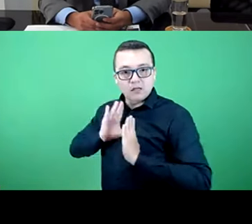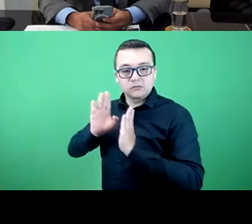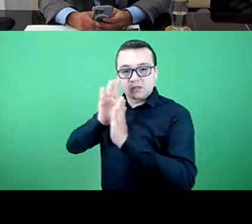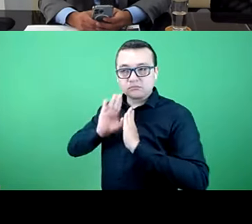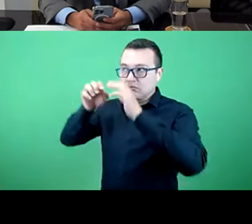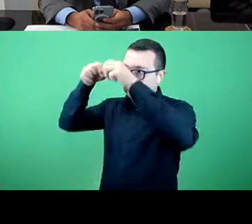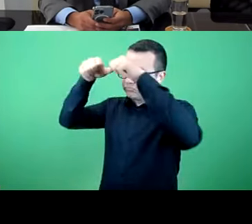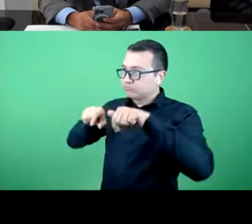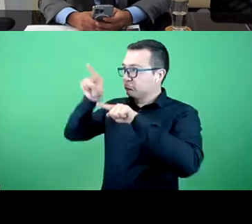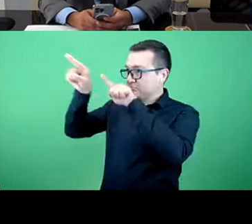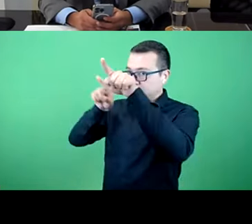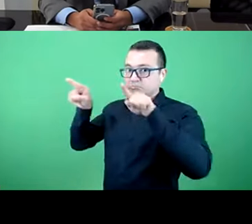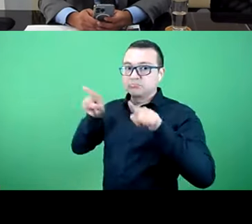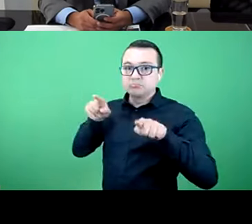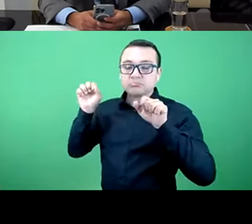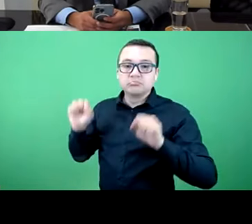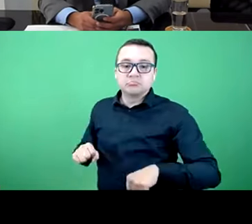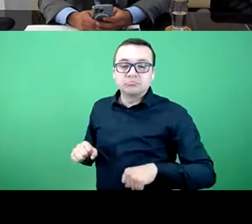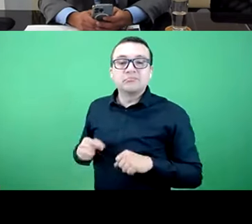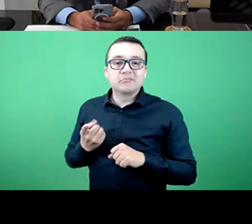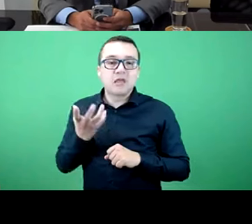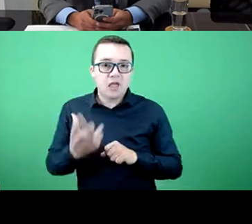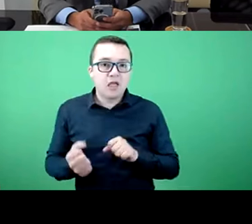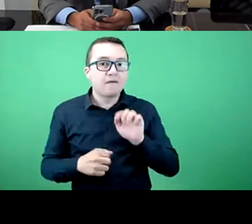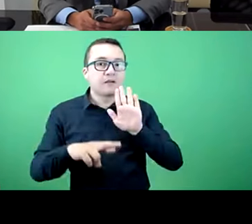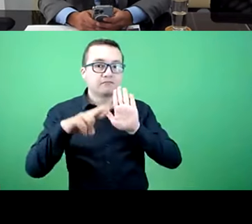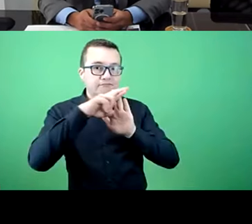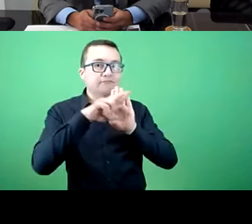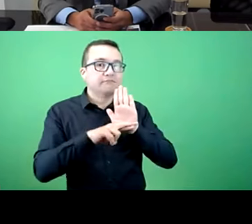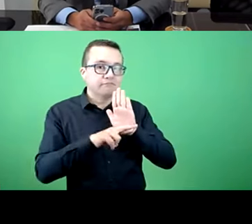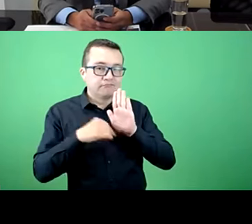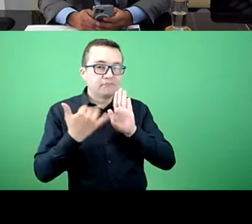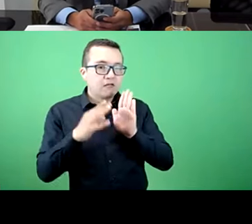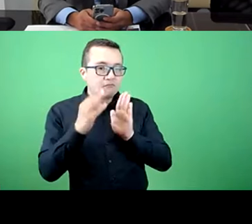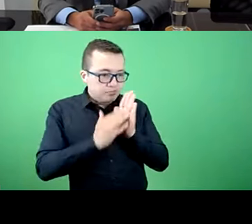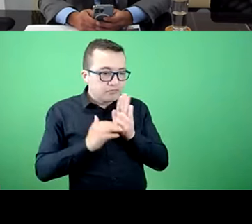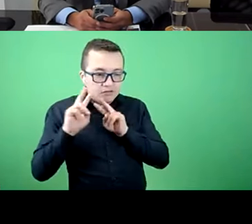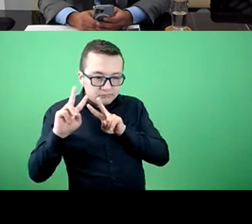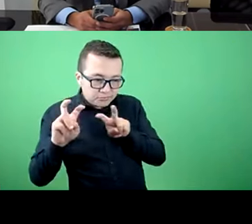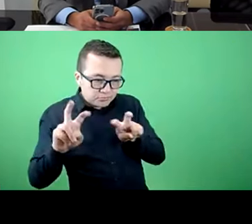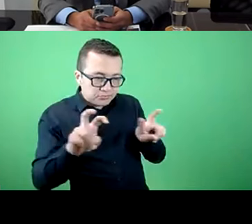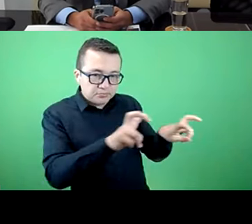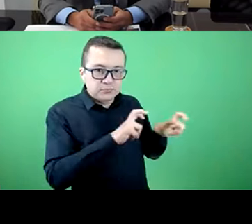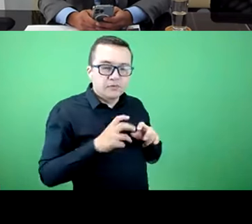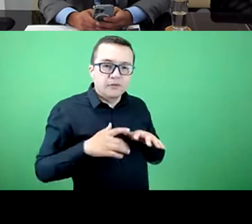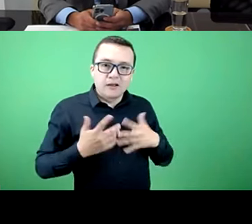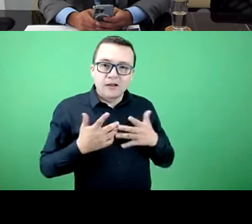healthcare assistance coverage, the need of evidence-based